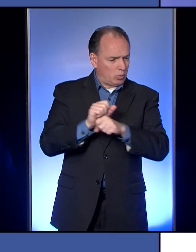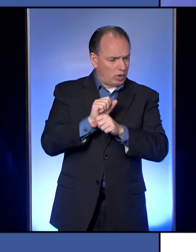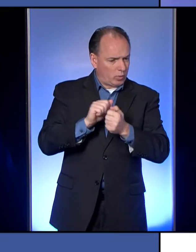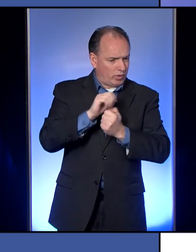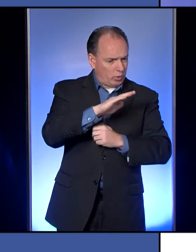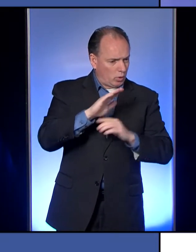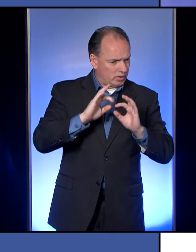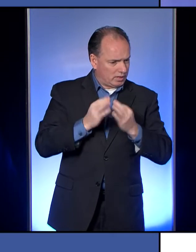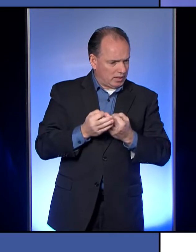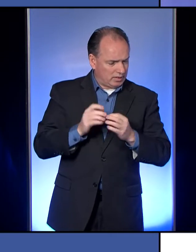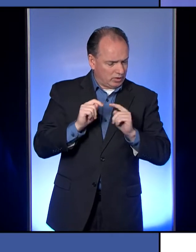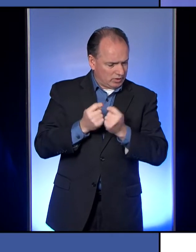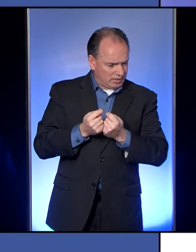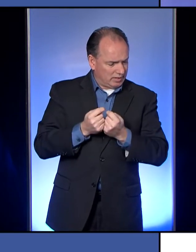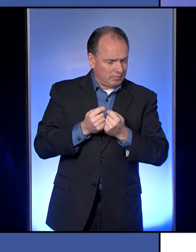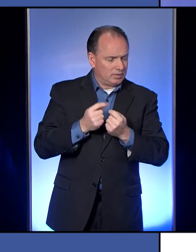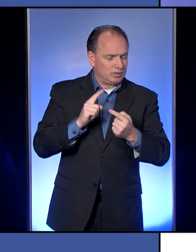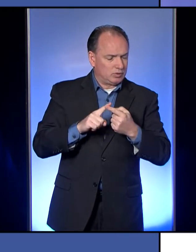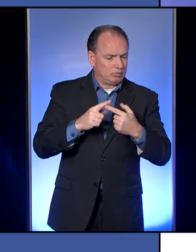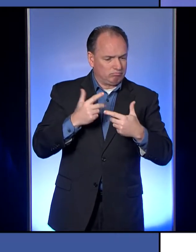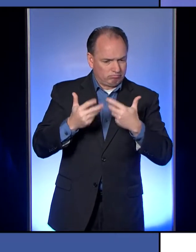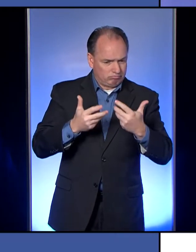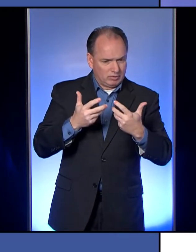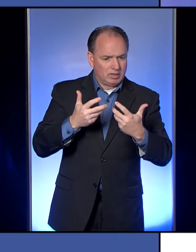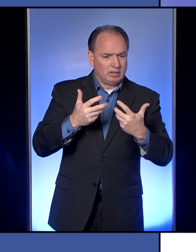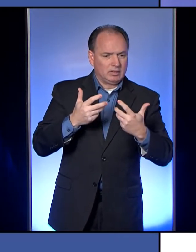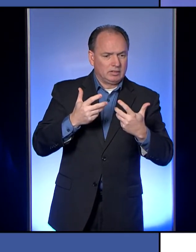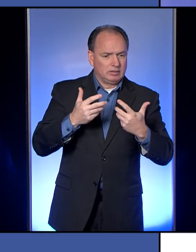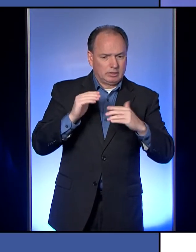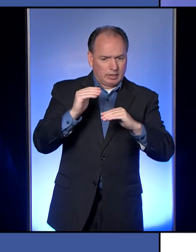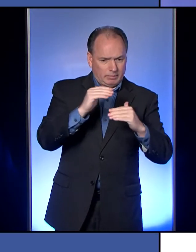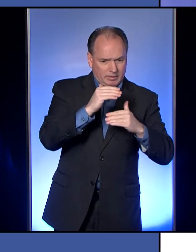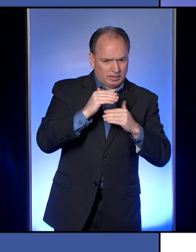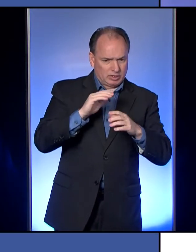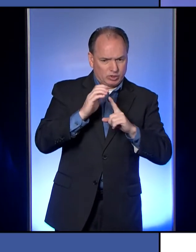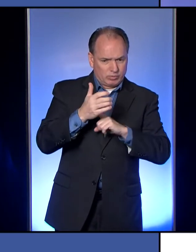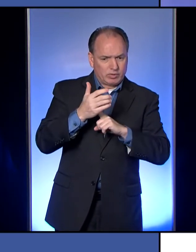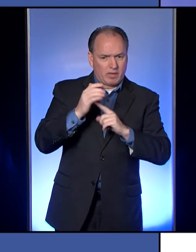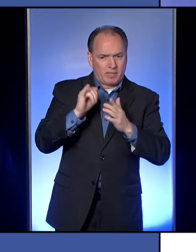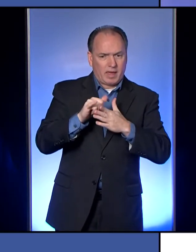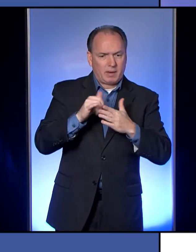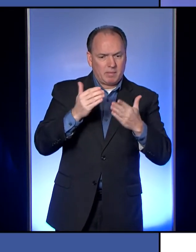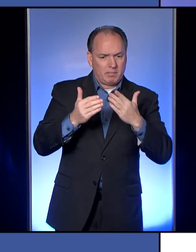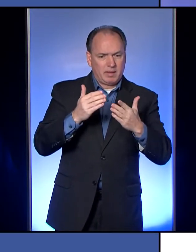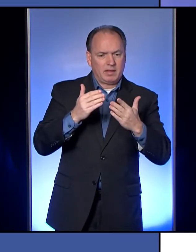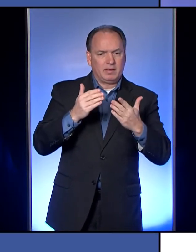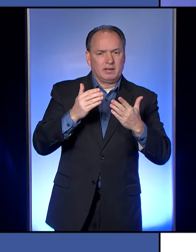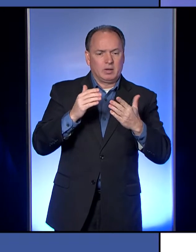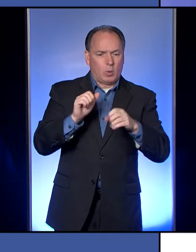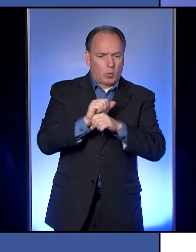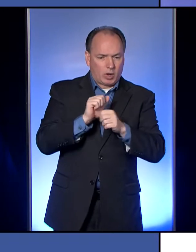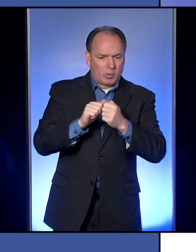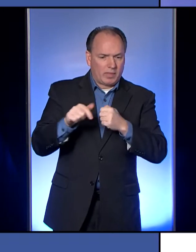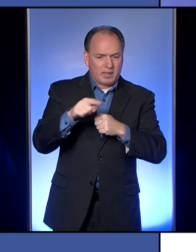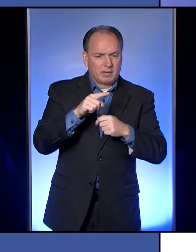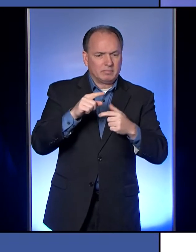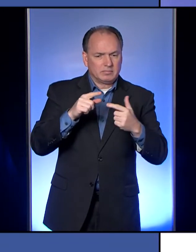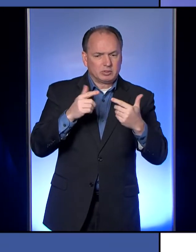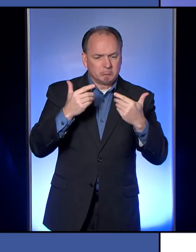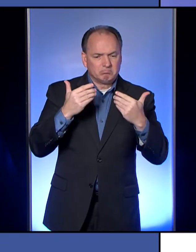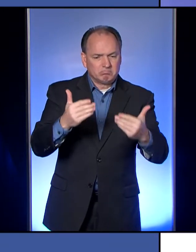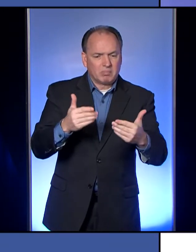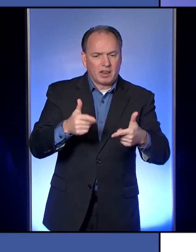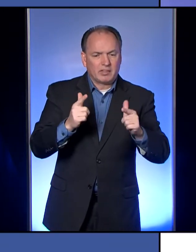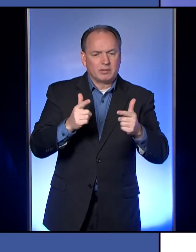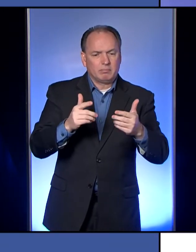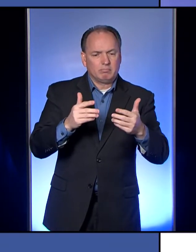on, you know, some mitigation circumstances that there would be the bandwidth to kind of work with them? Uh, again, most of